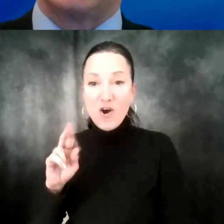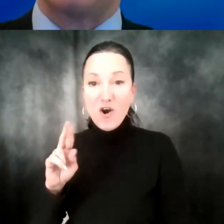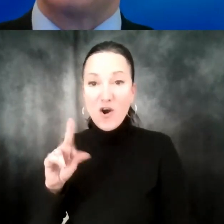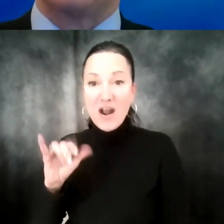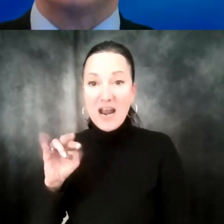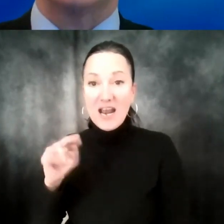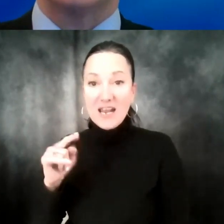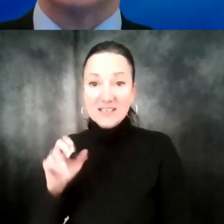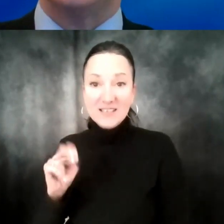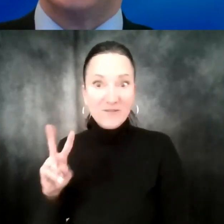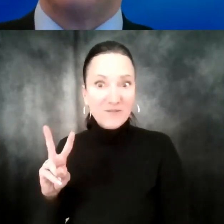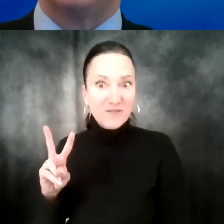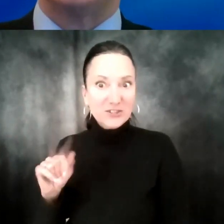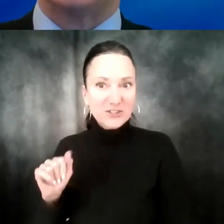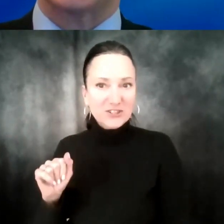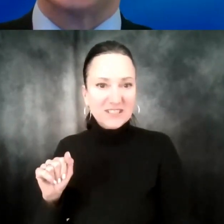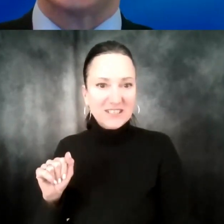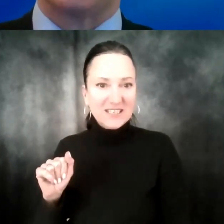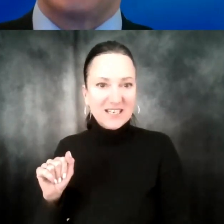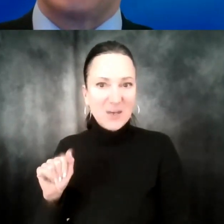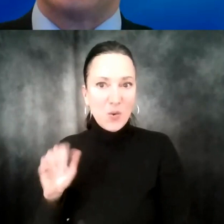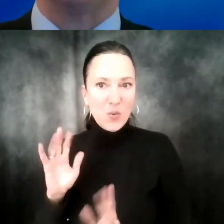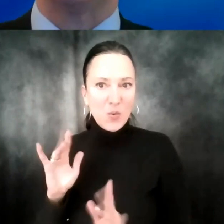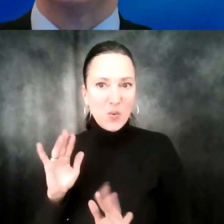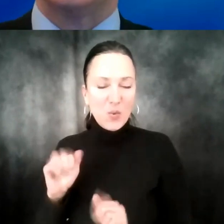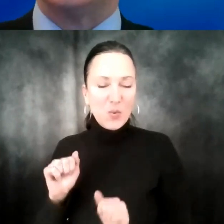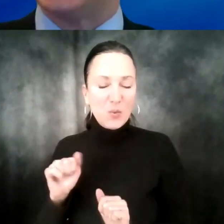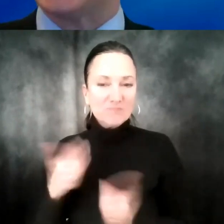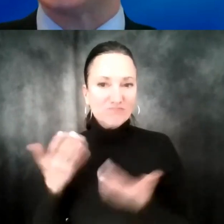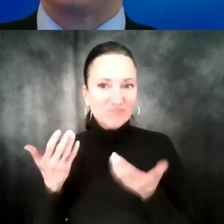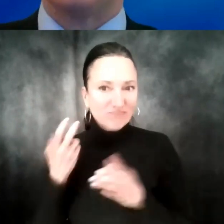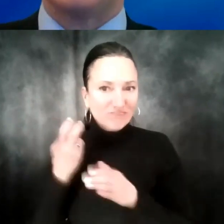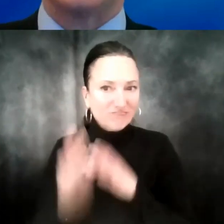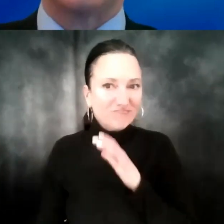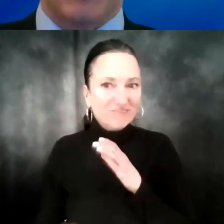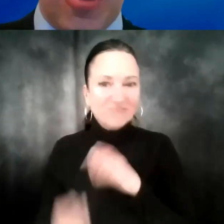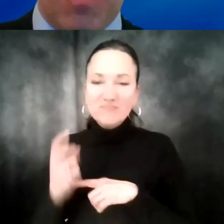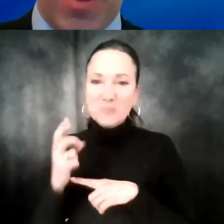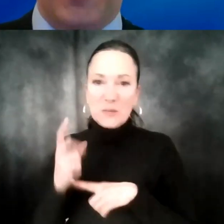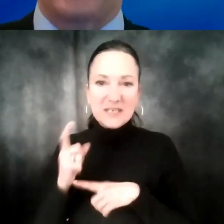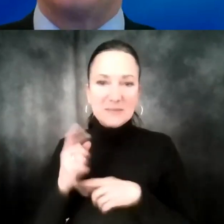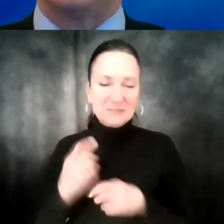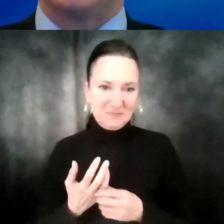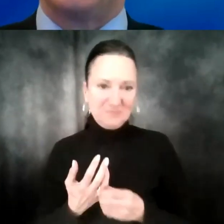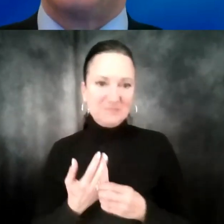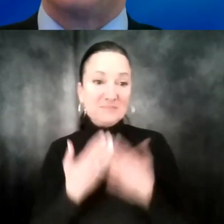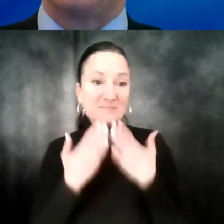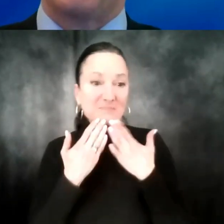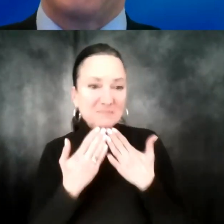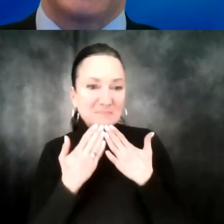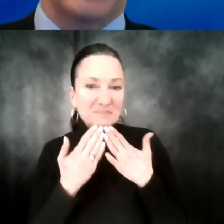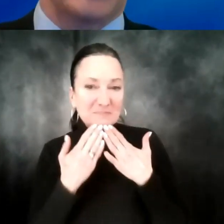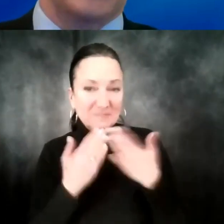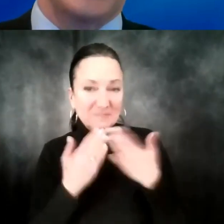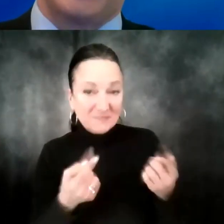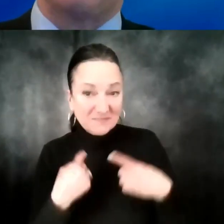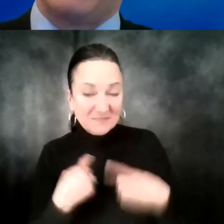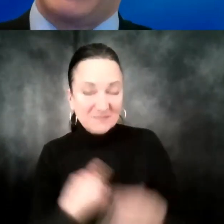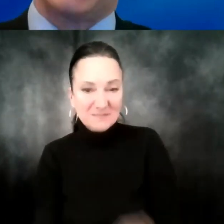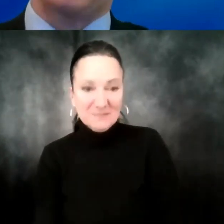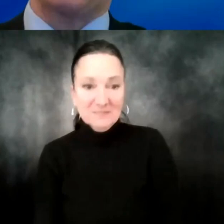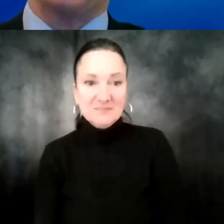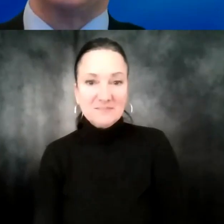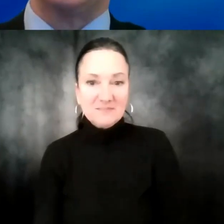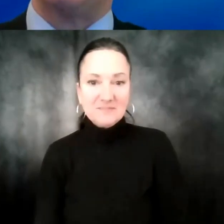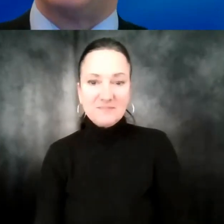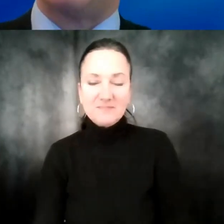have him today, and we will jump into discussion with him in just a few minutes, so thank you, Michael, for being here. We